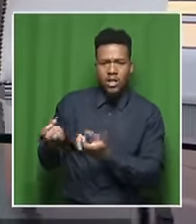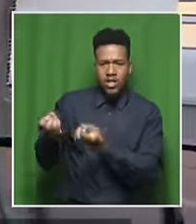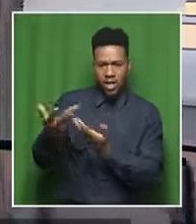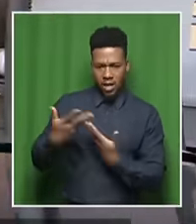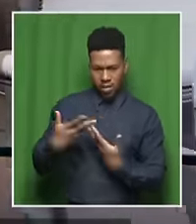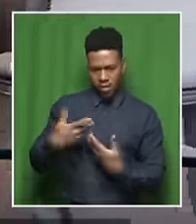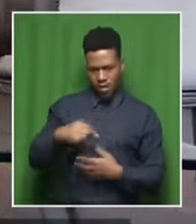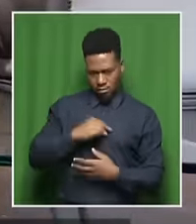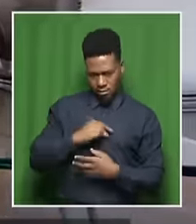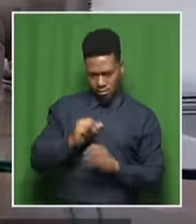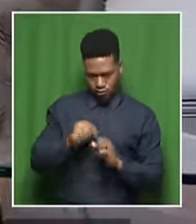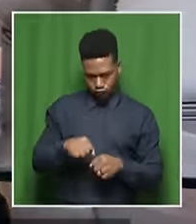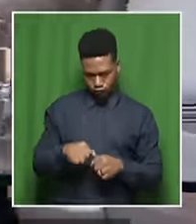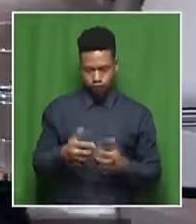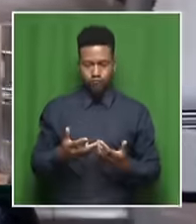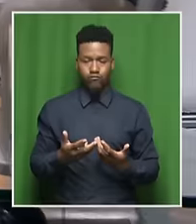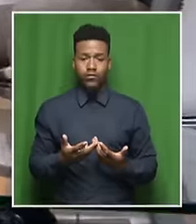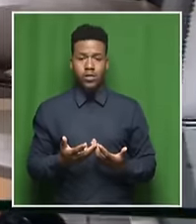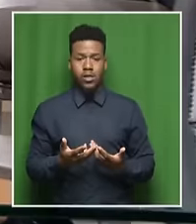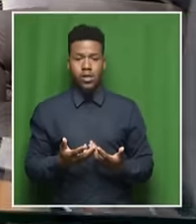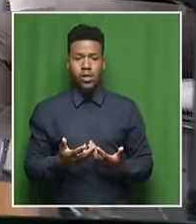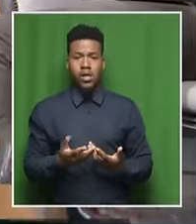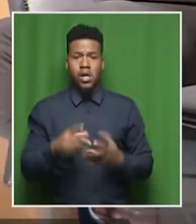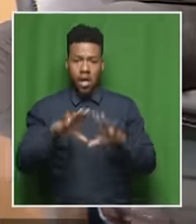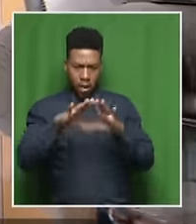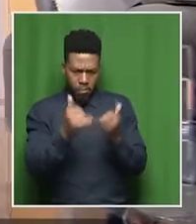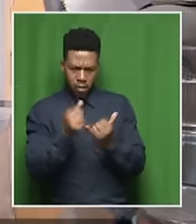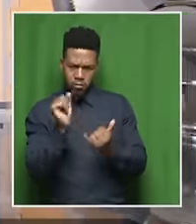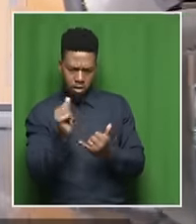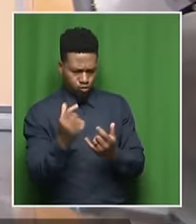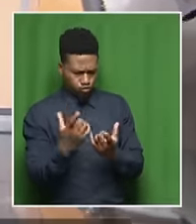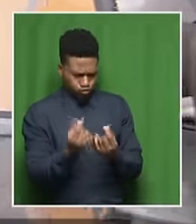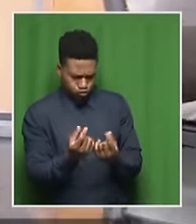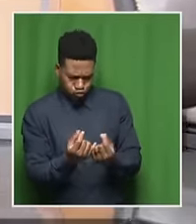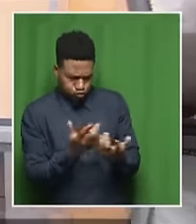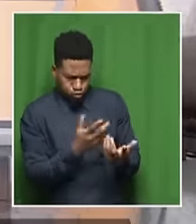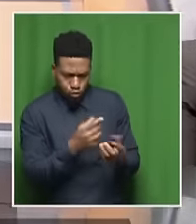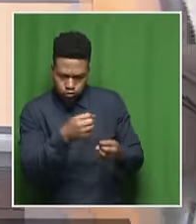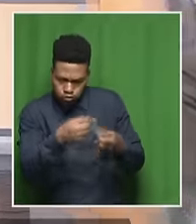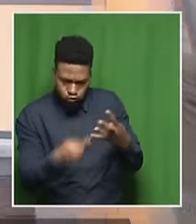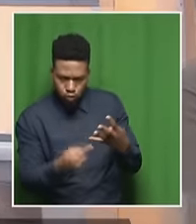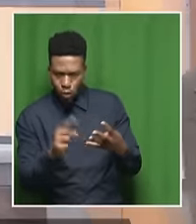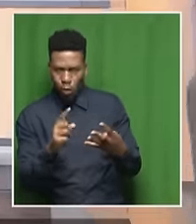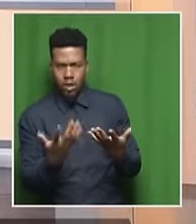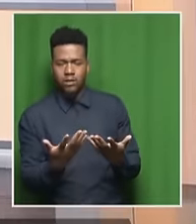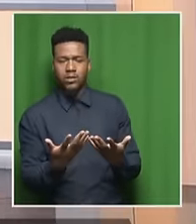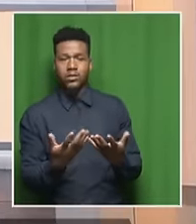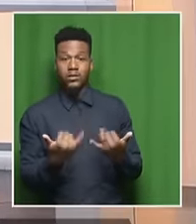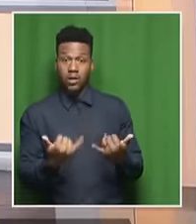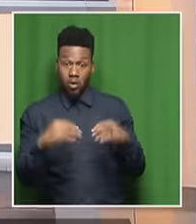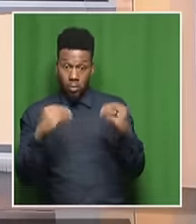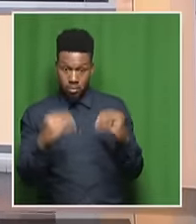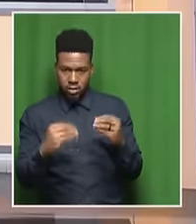to what it is that, you know, his company does and that business need to step up to the plate as well. They need to assist. It cannot